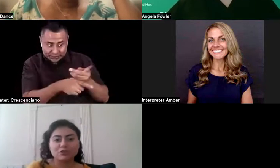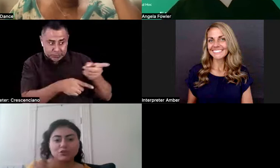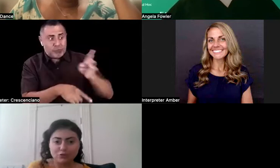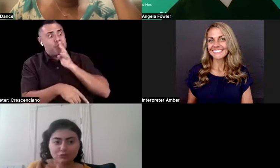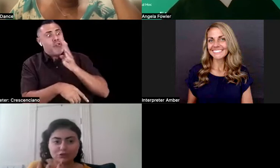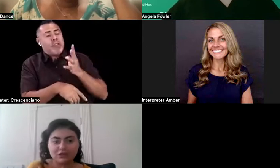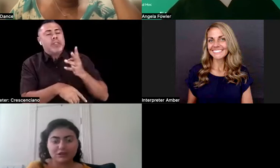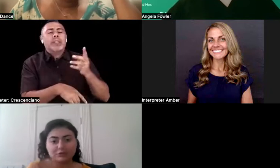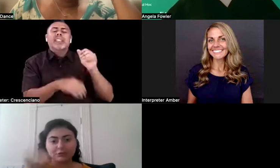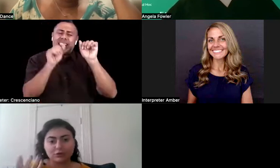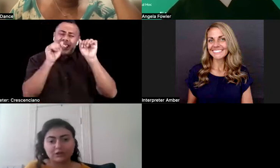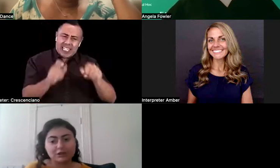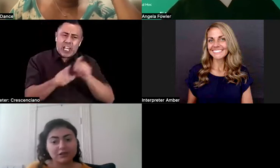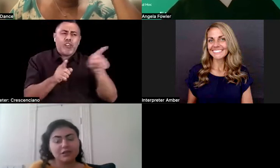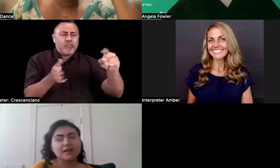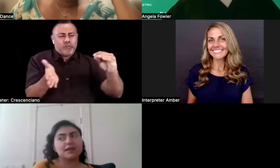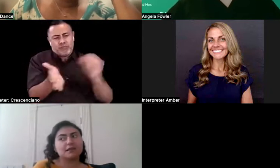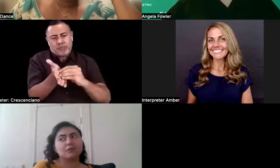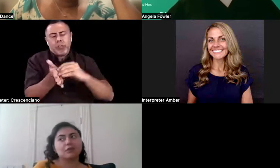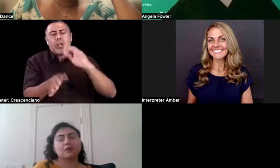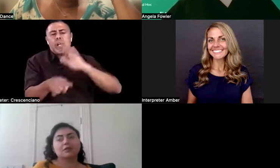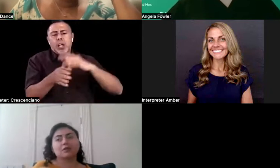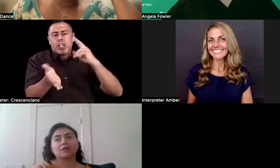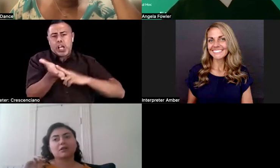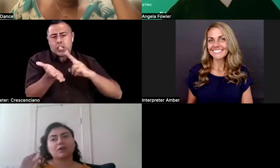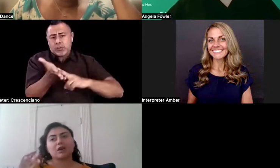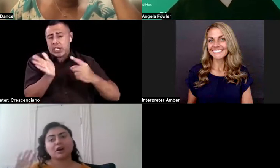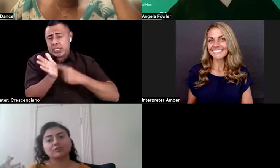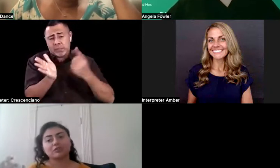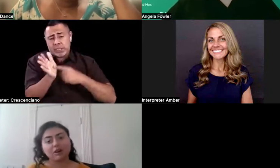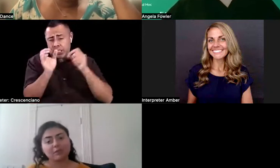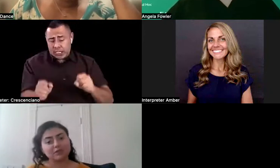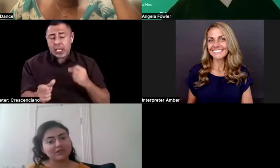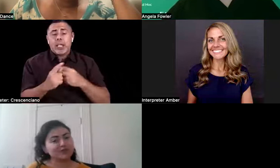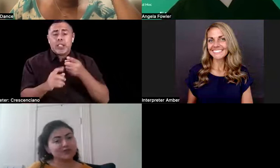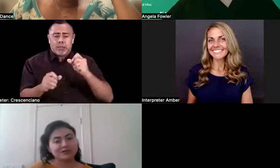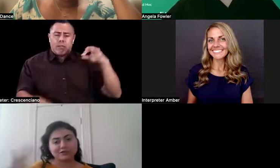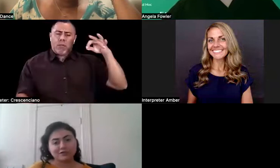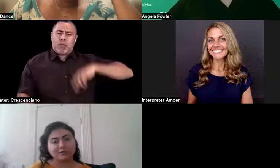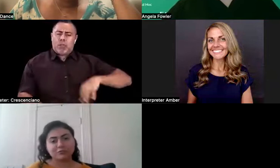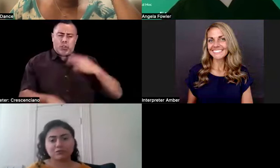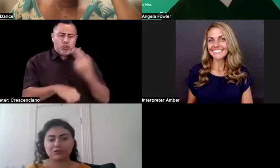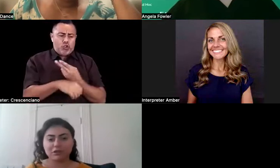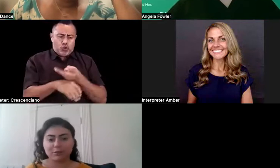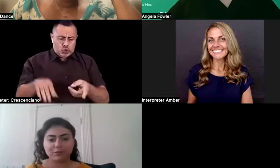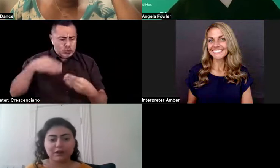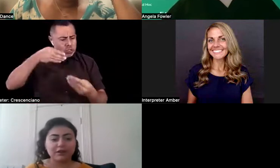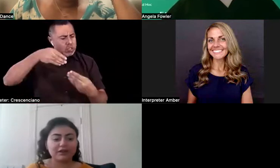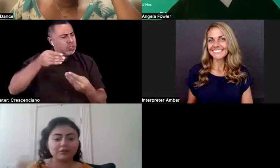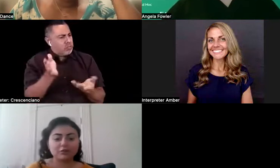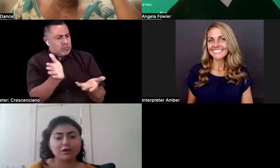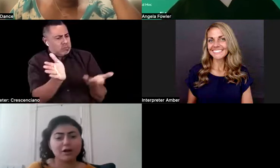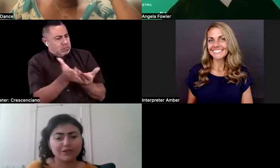that you can use that and put it in and, uh, other accommodations that just slowly bring it up.